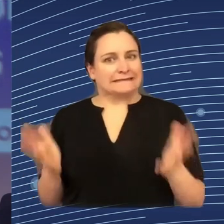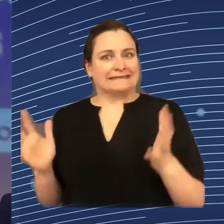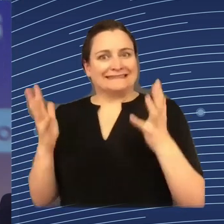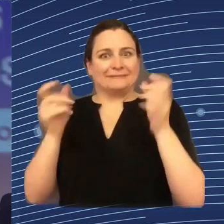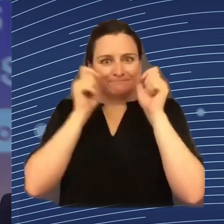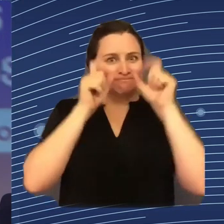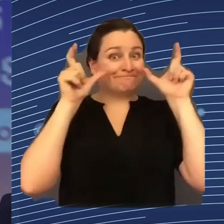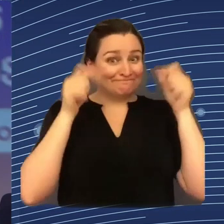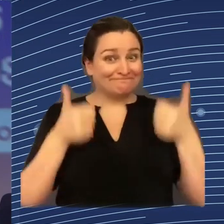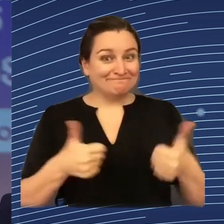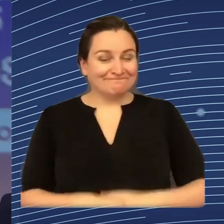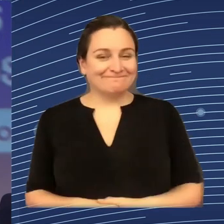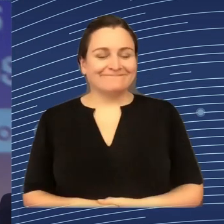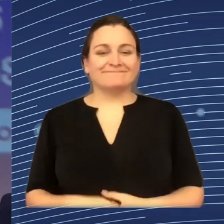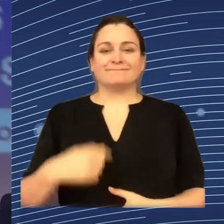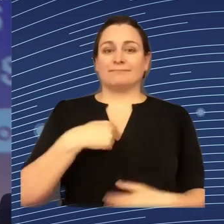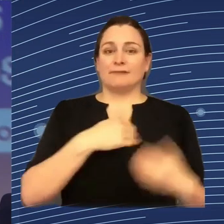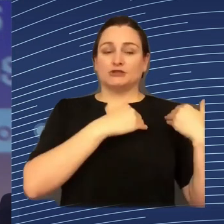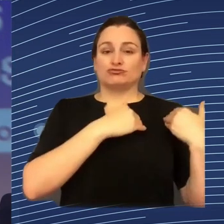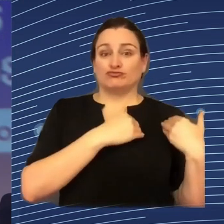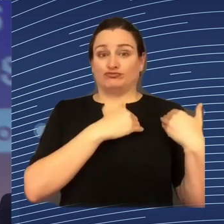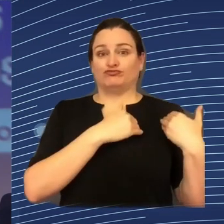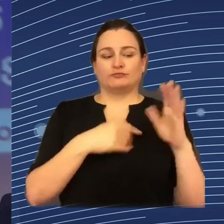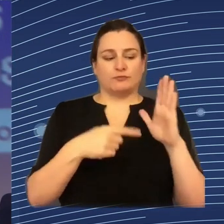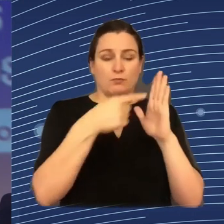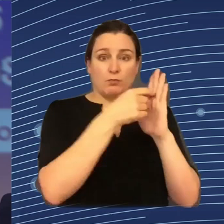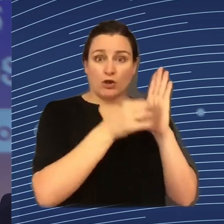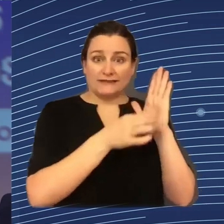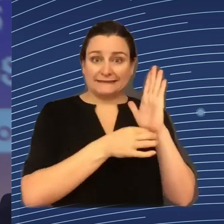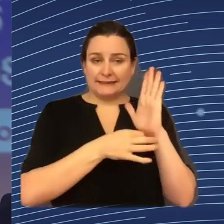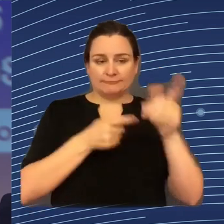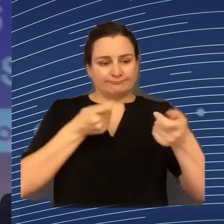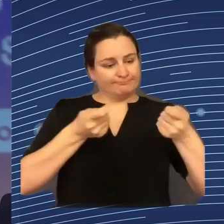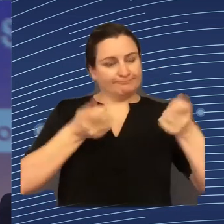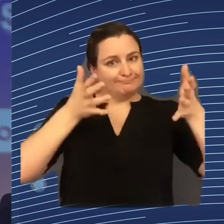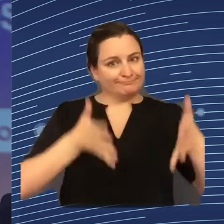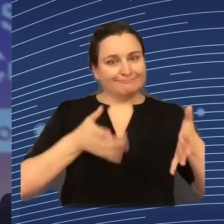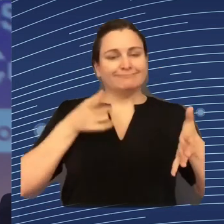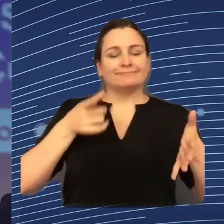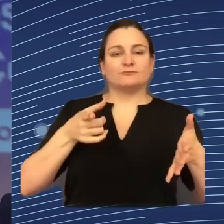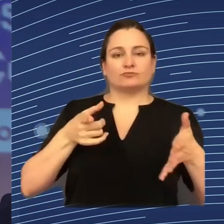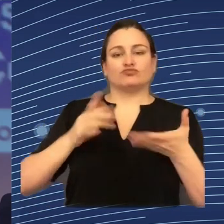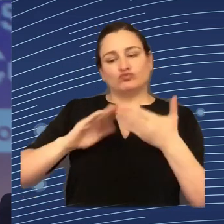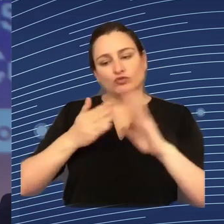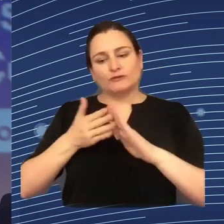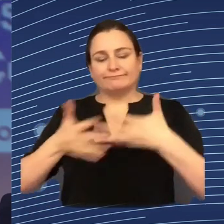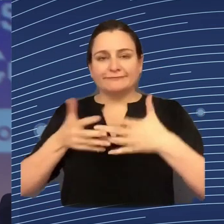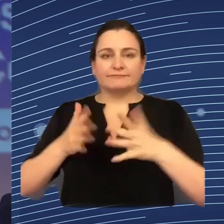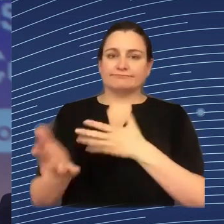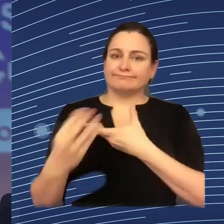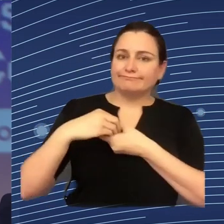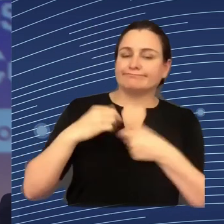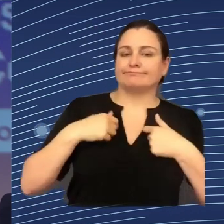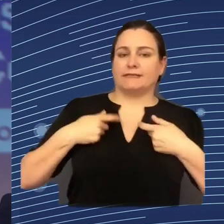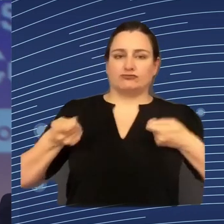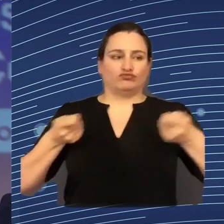Glorioso. I'm a policy officer of the European Commission at DG Employment, Social Affairs and Inclusion, and I will be the moderator for this